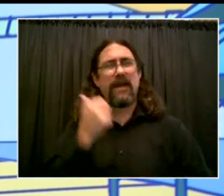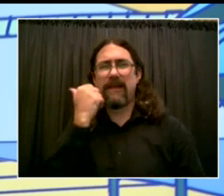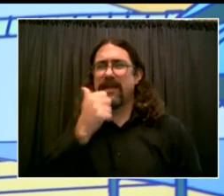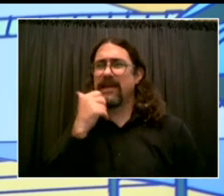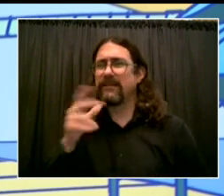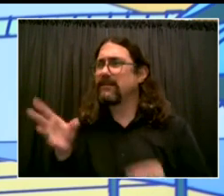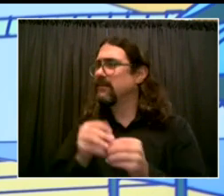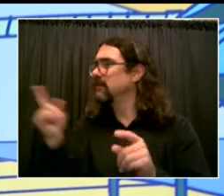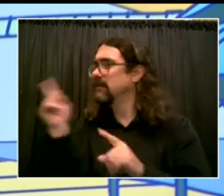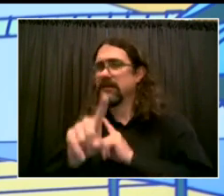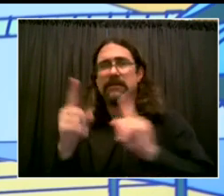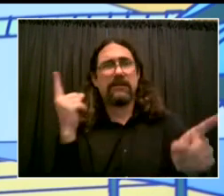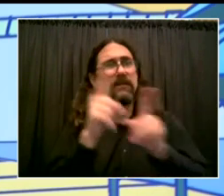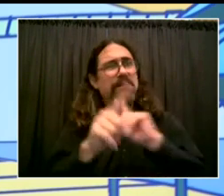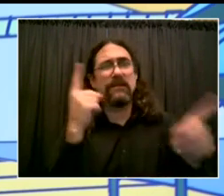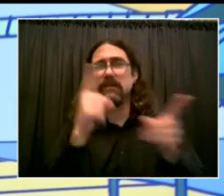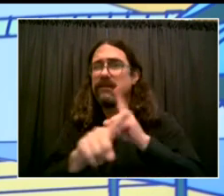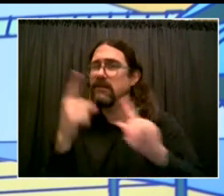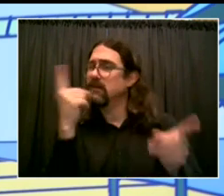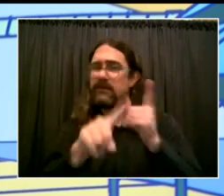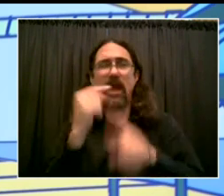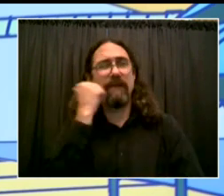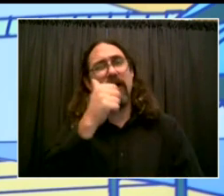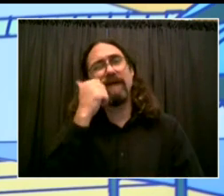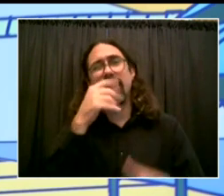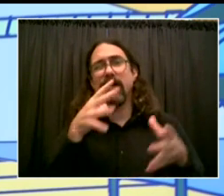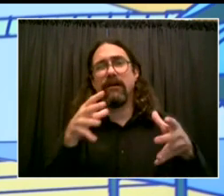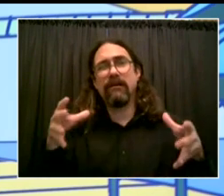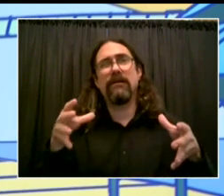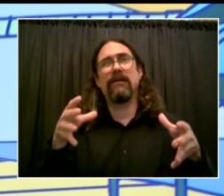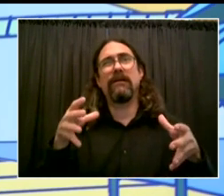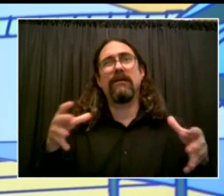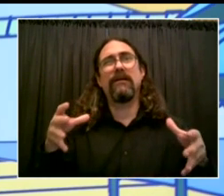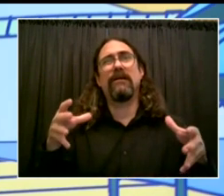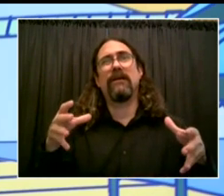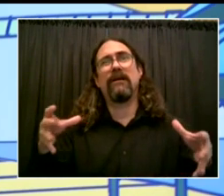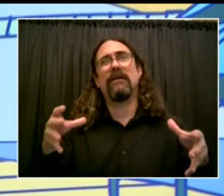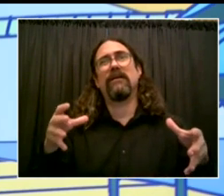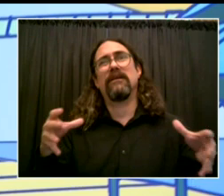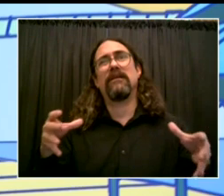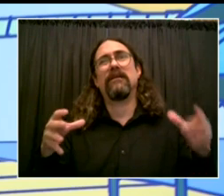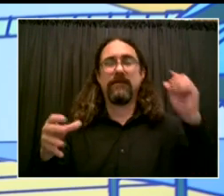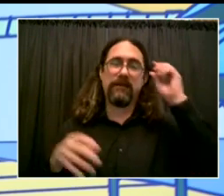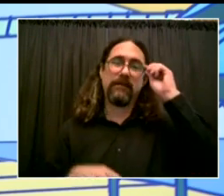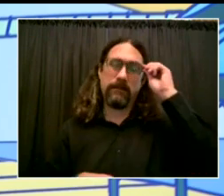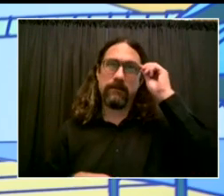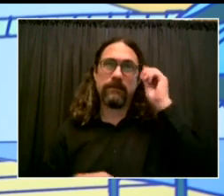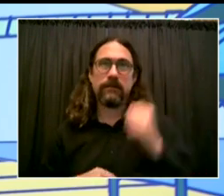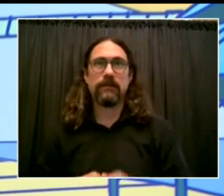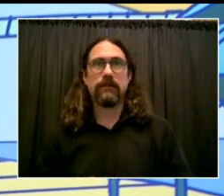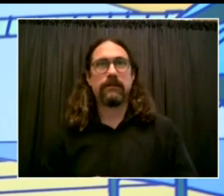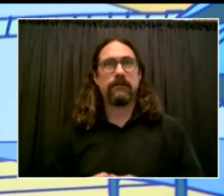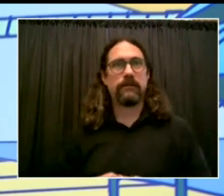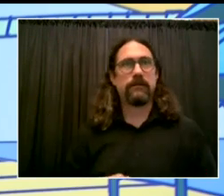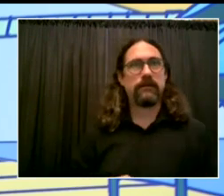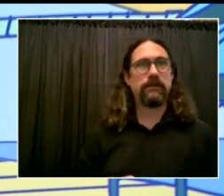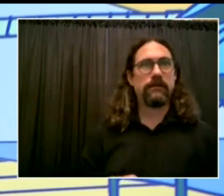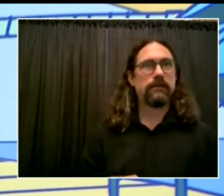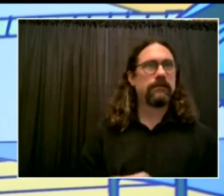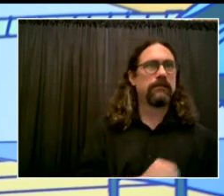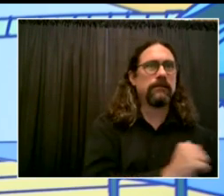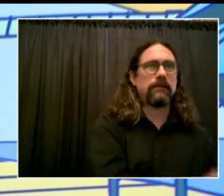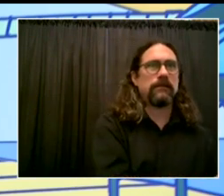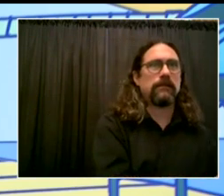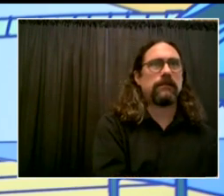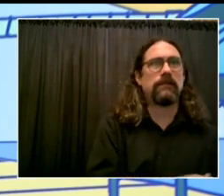also have a lot of additional support ready. Uh, we're, we've looked at this carefully. We looked at it very carefully before we made the decision, and we feel